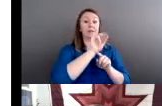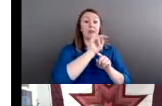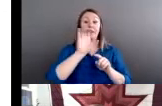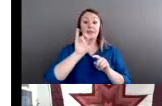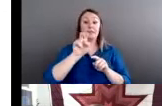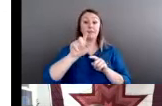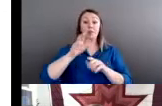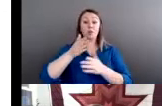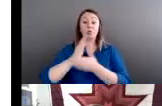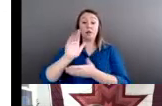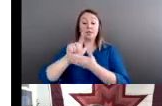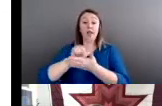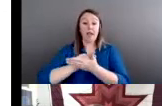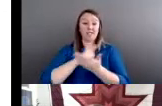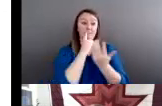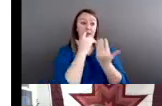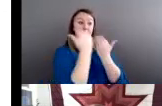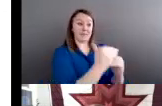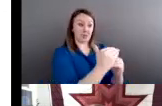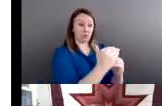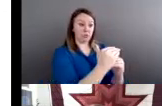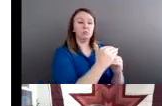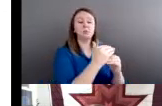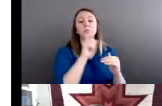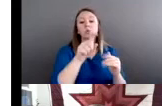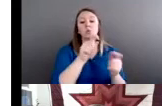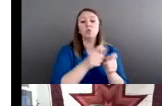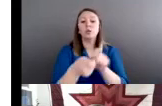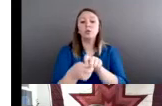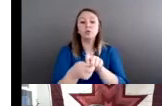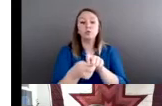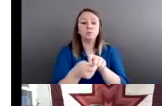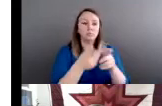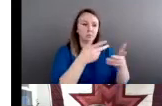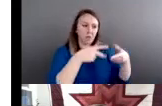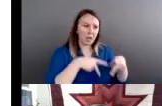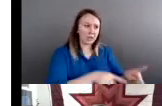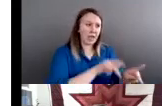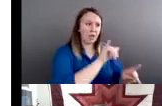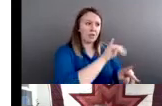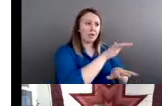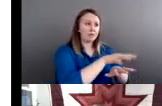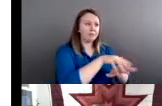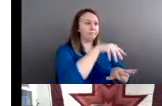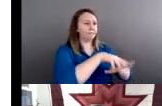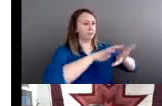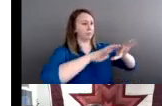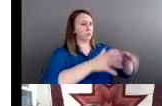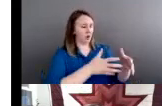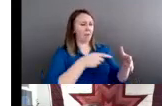punishment should be changed. It should be altered to allow tribes to have a sentence